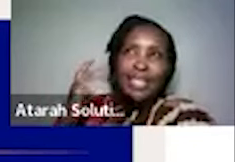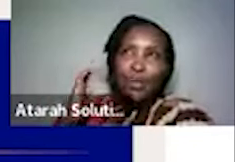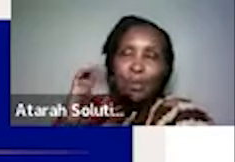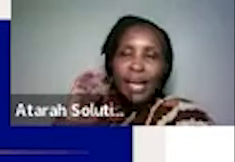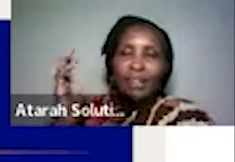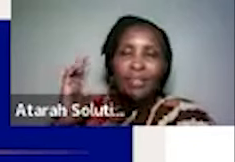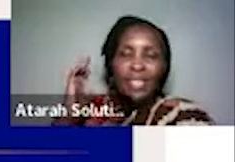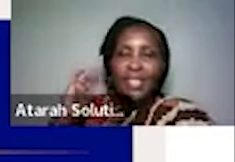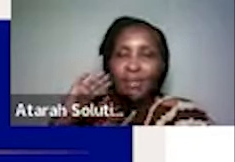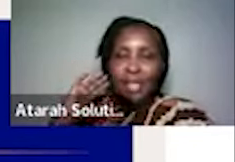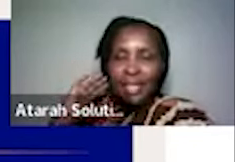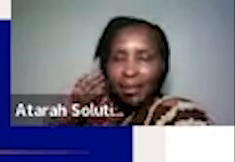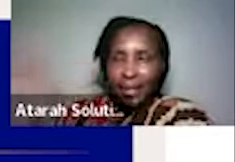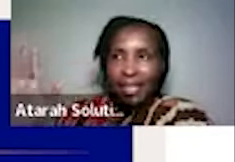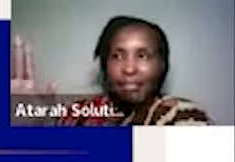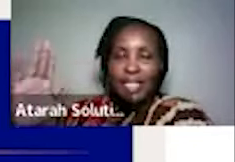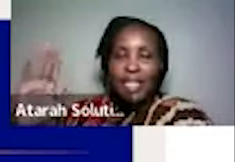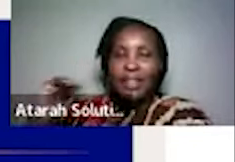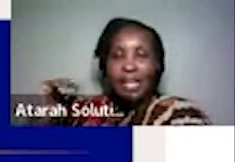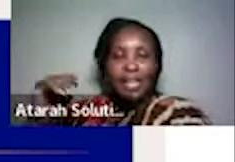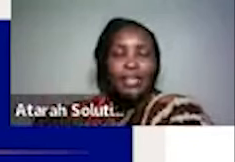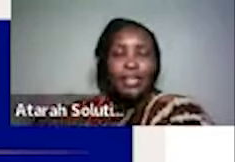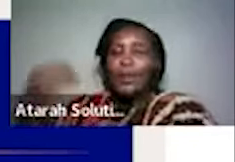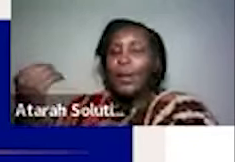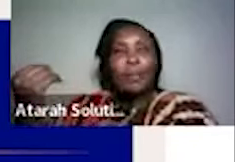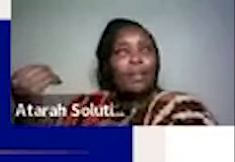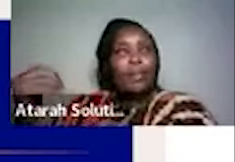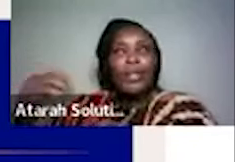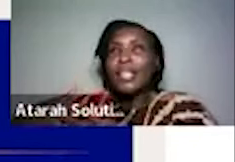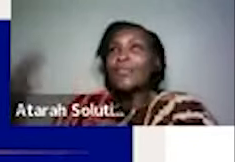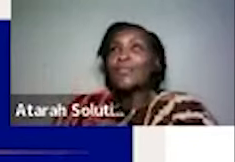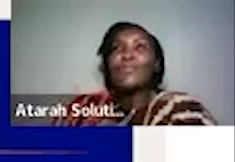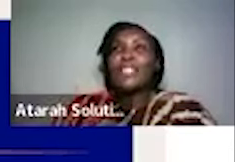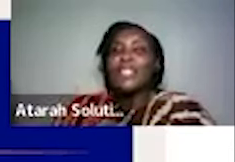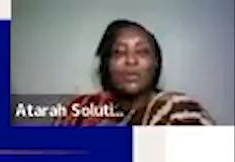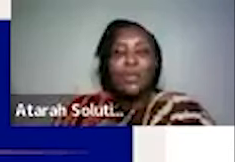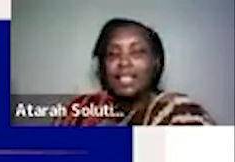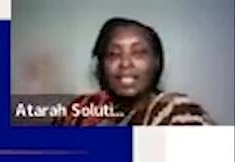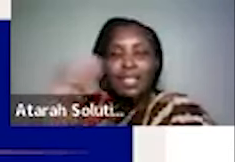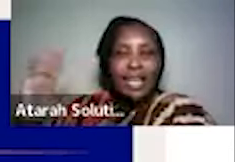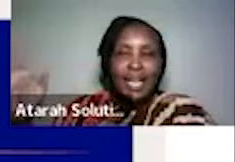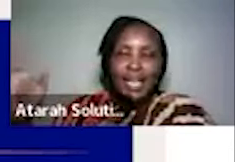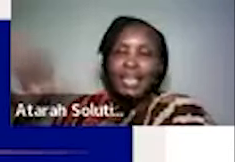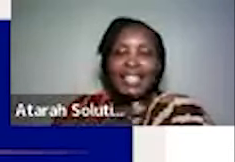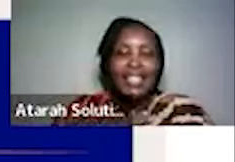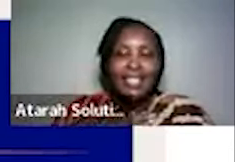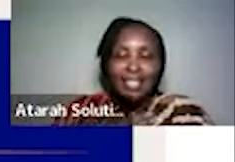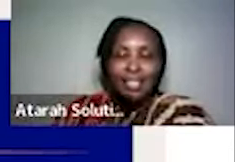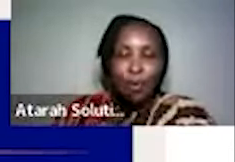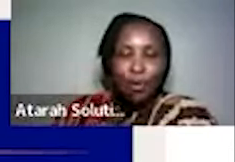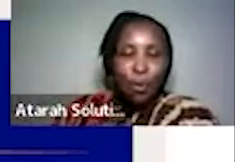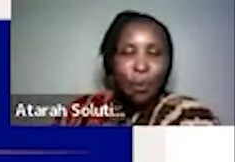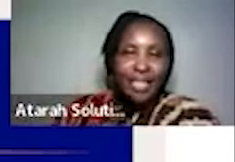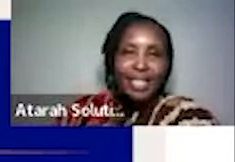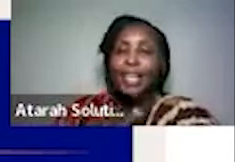there's a room i love that is directly facing the lake so you wake up in the morning and your first thing you see is the lake and it's